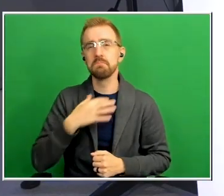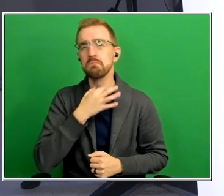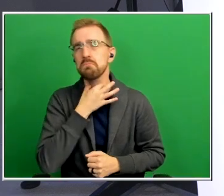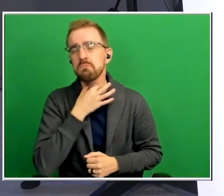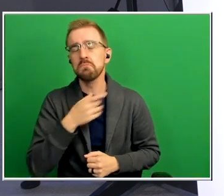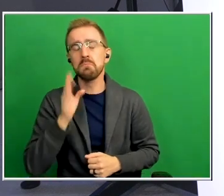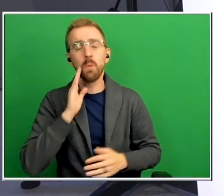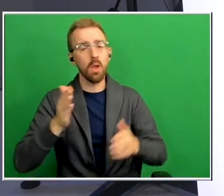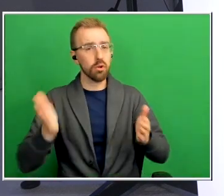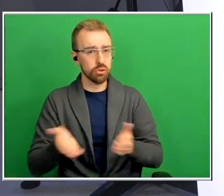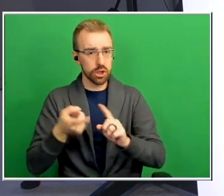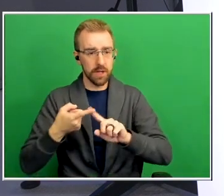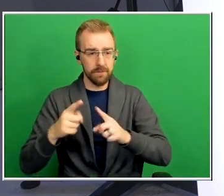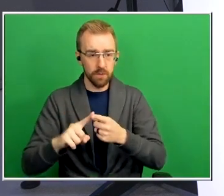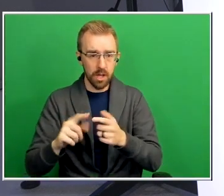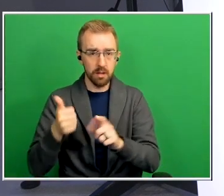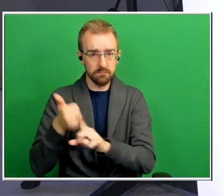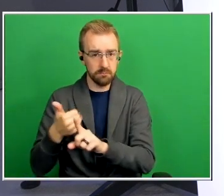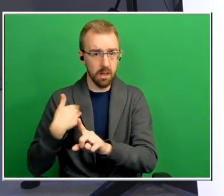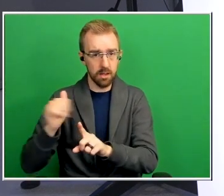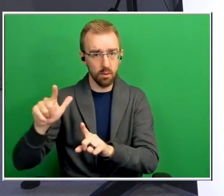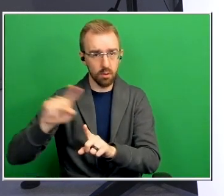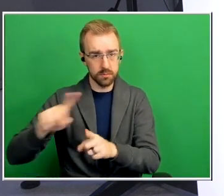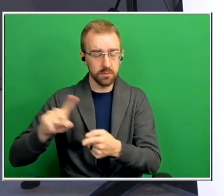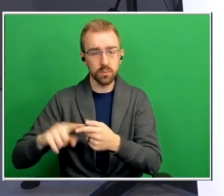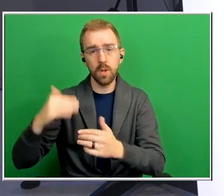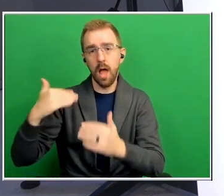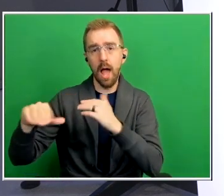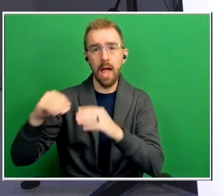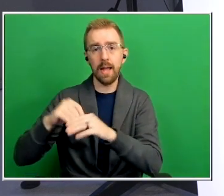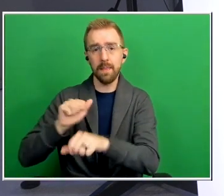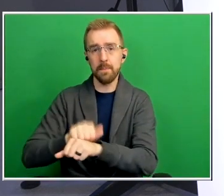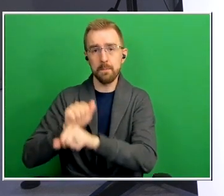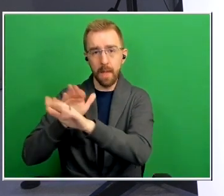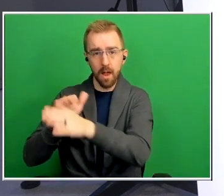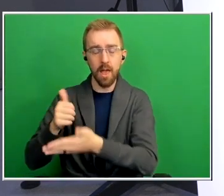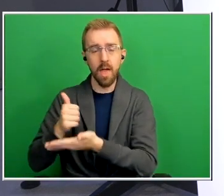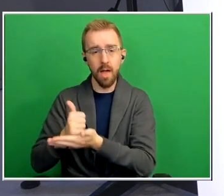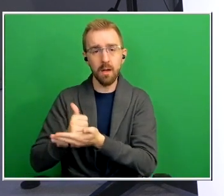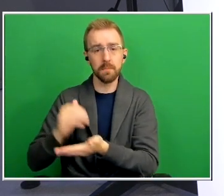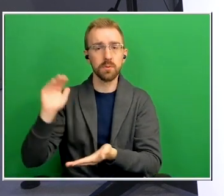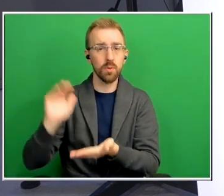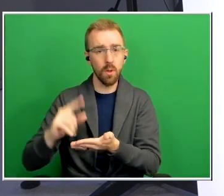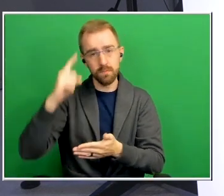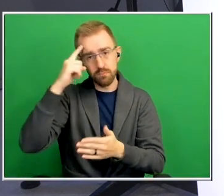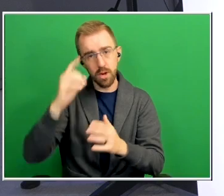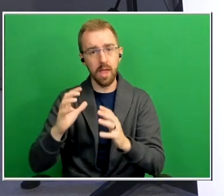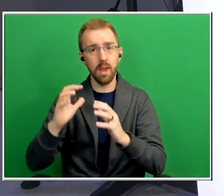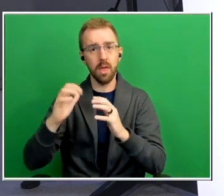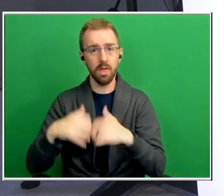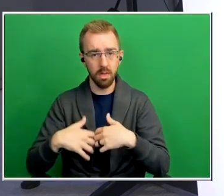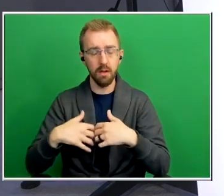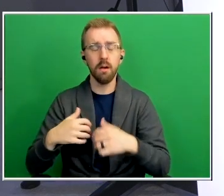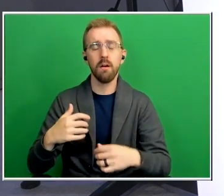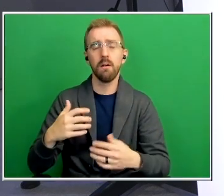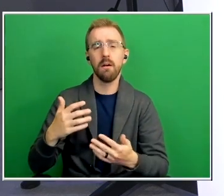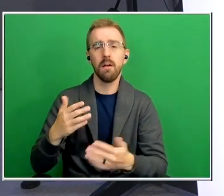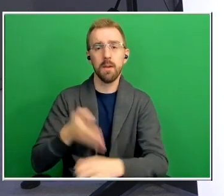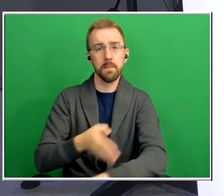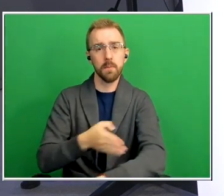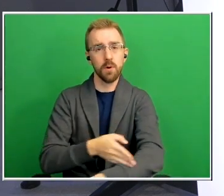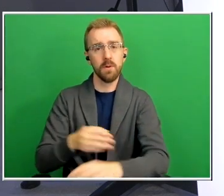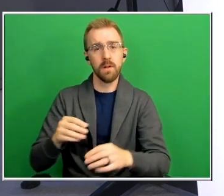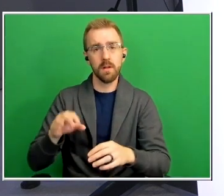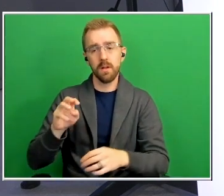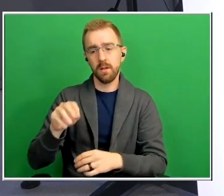with alzheimer's to go hiking in the mountains helps slow their brain degeneration and improve motor coordination do the oxygen